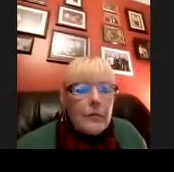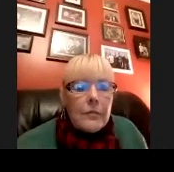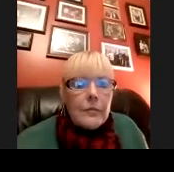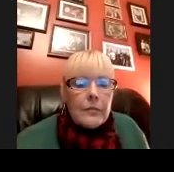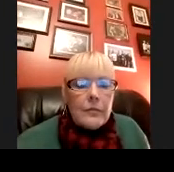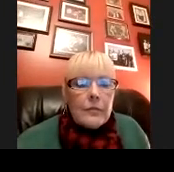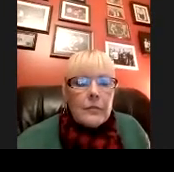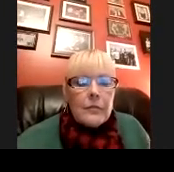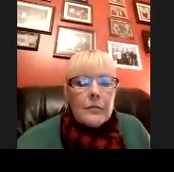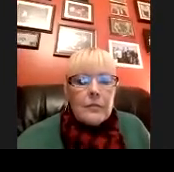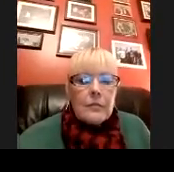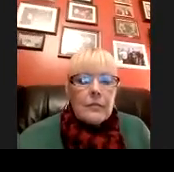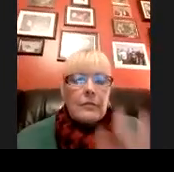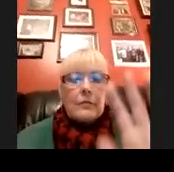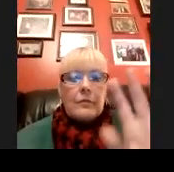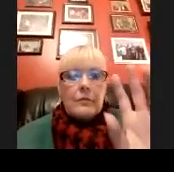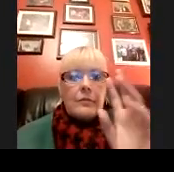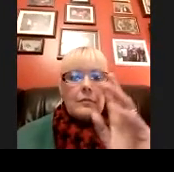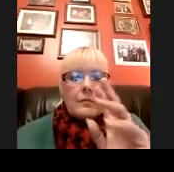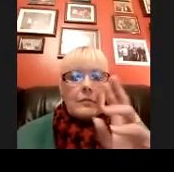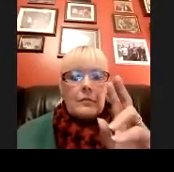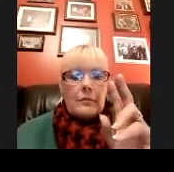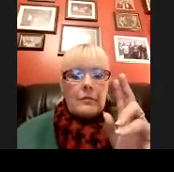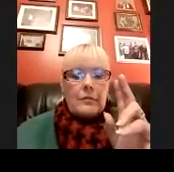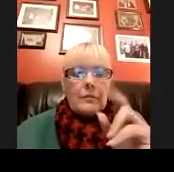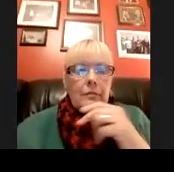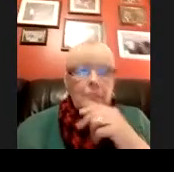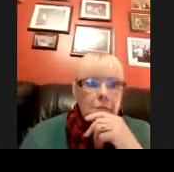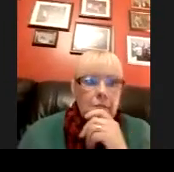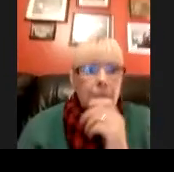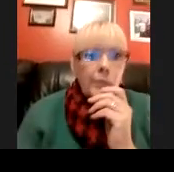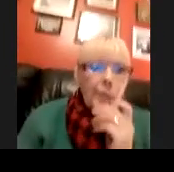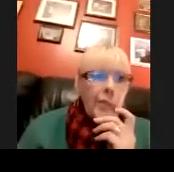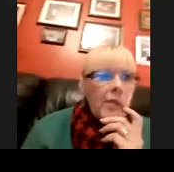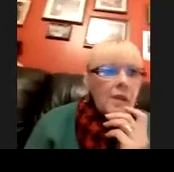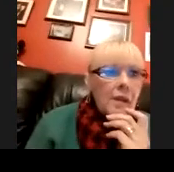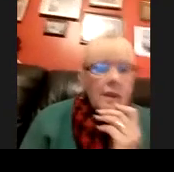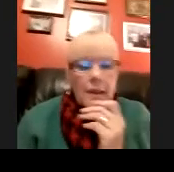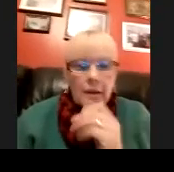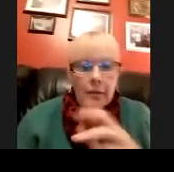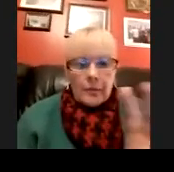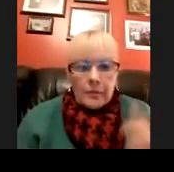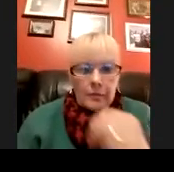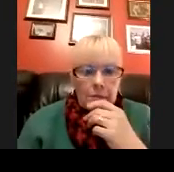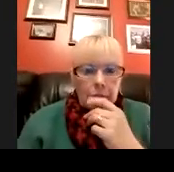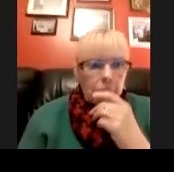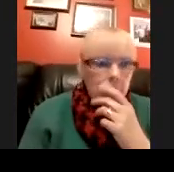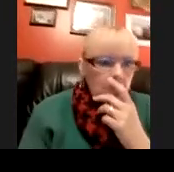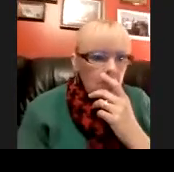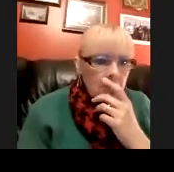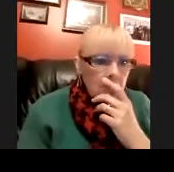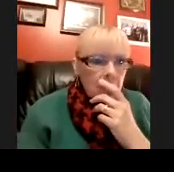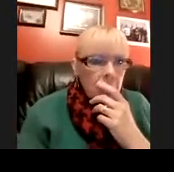want to see anything finally to to to the group no all all i want to say is we underestimate ourselves